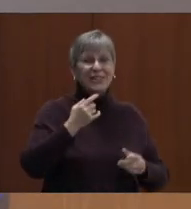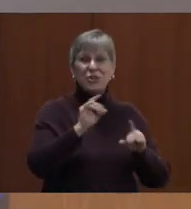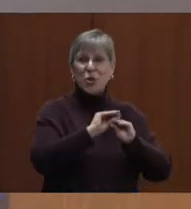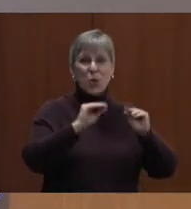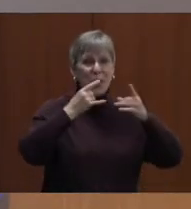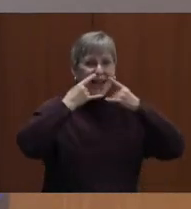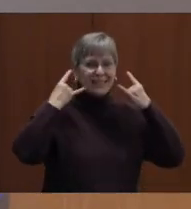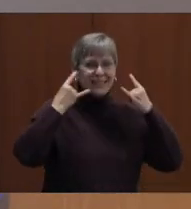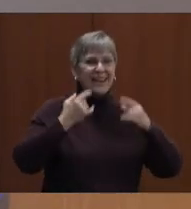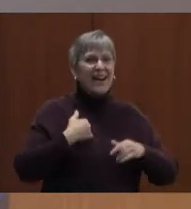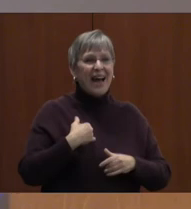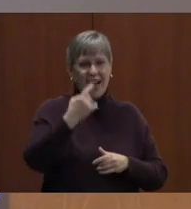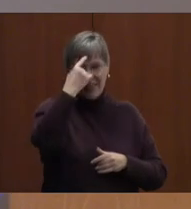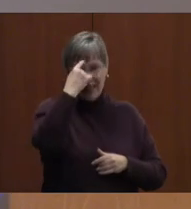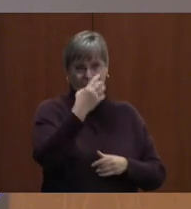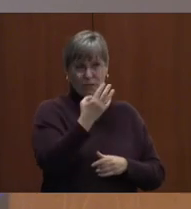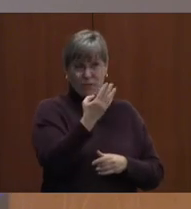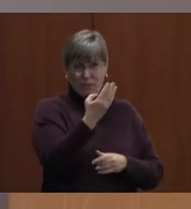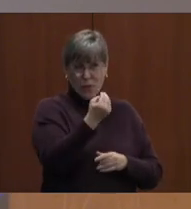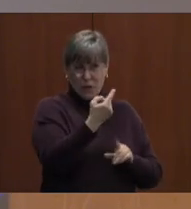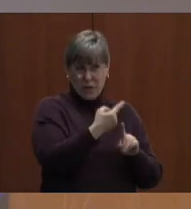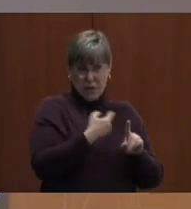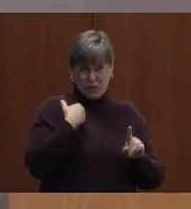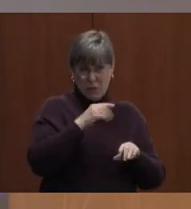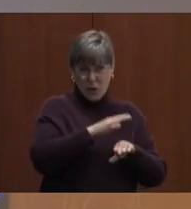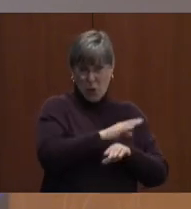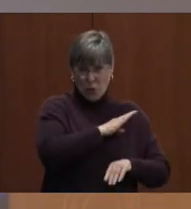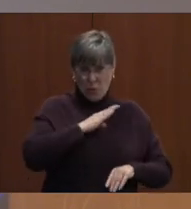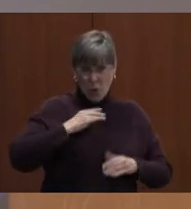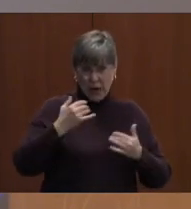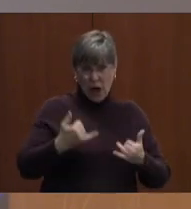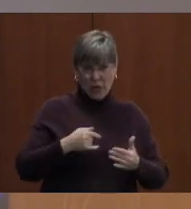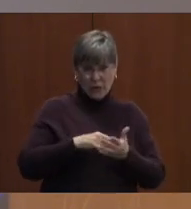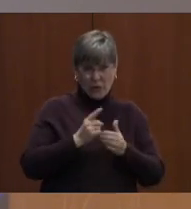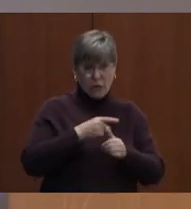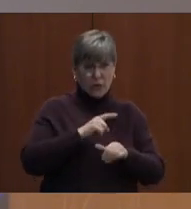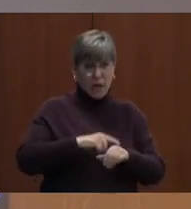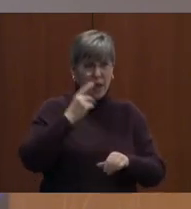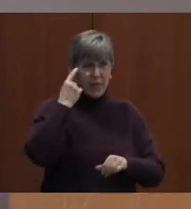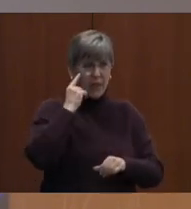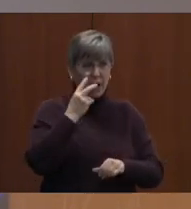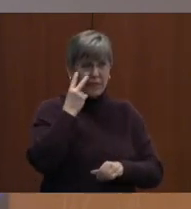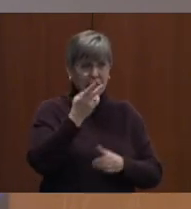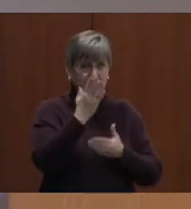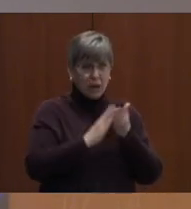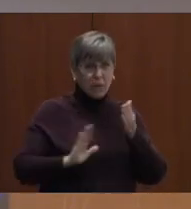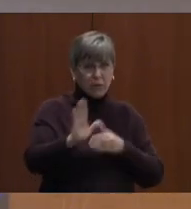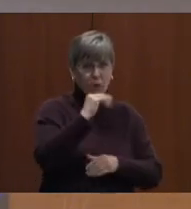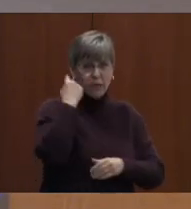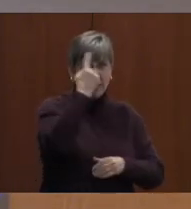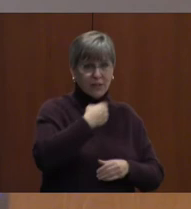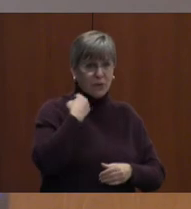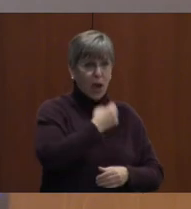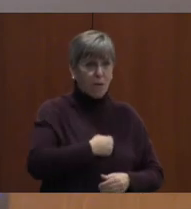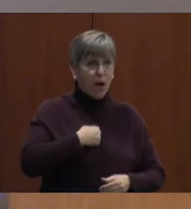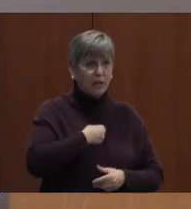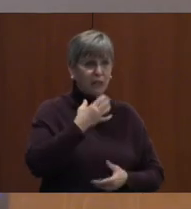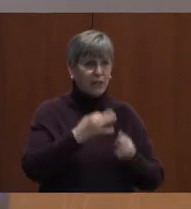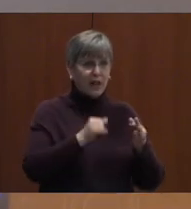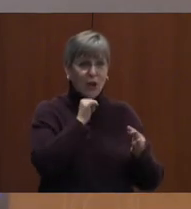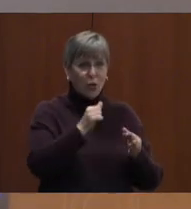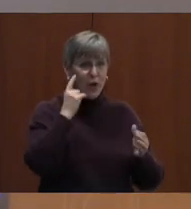I think 14 months we've been on the board now. This is the first time I think I've seen some of your faces. So I apologize if I